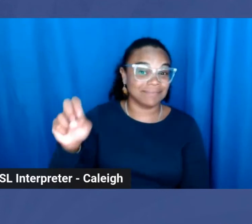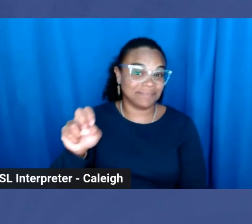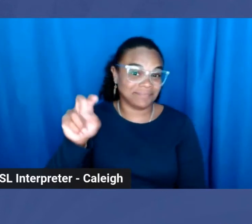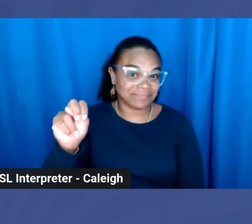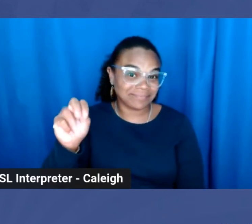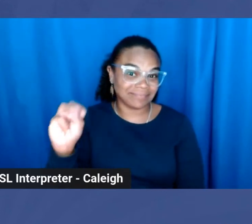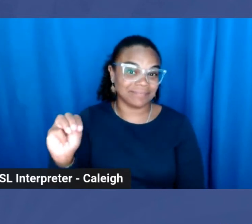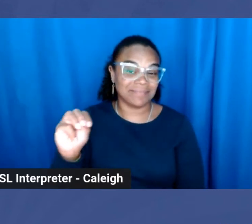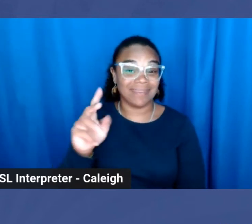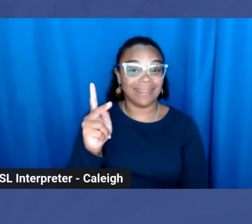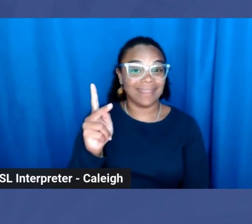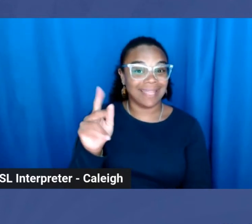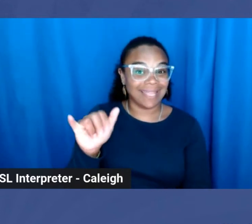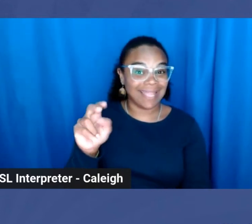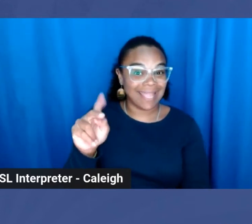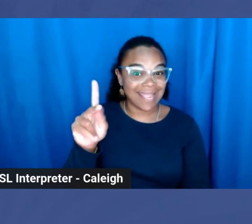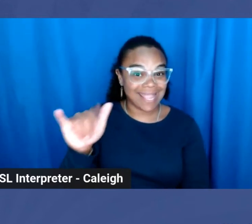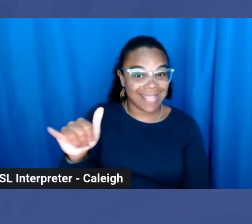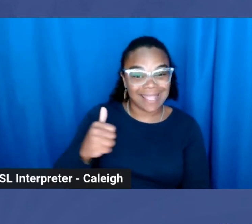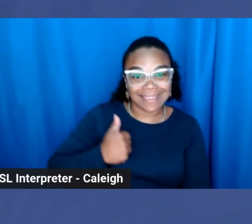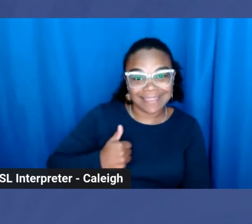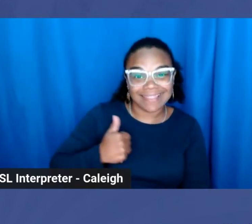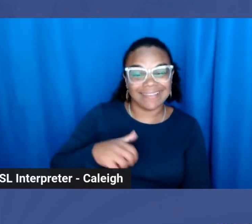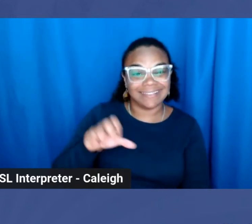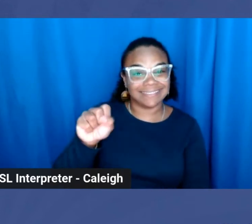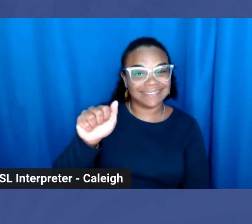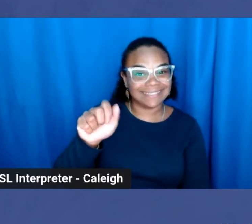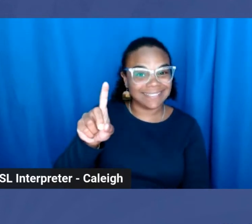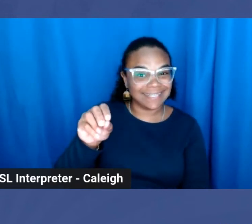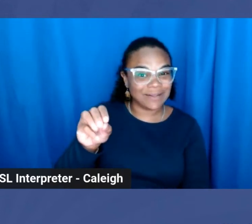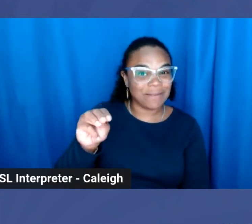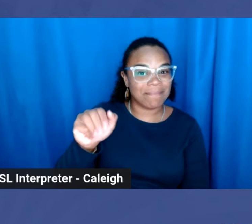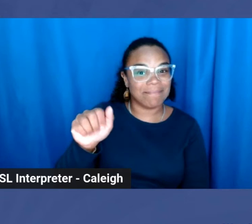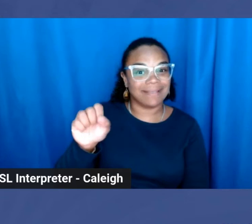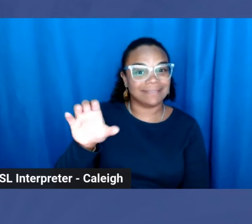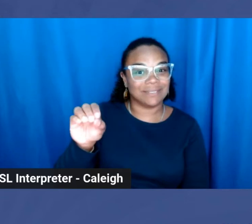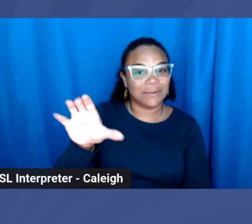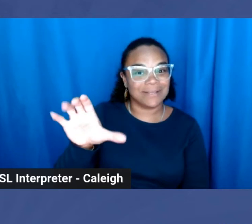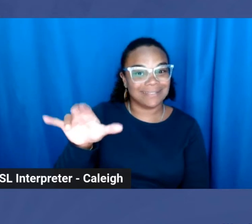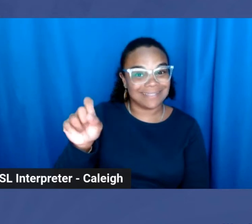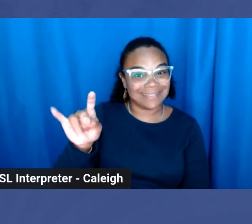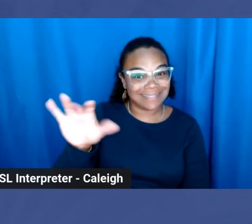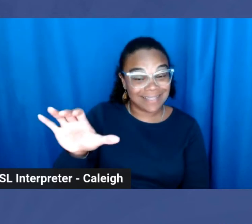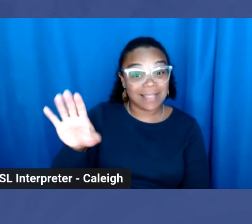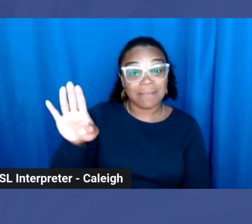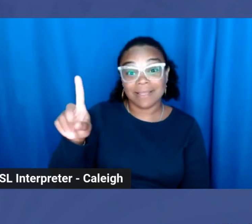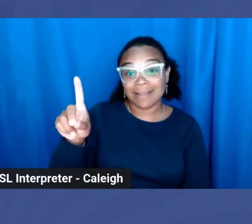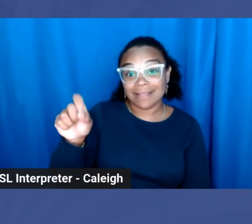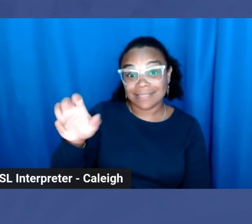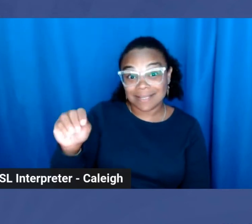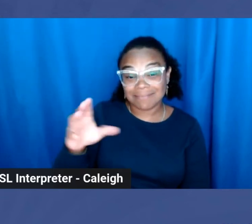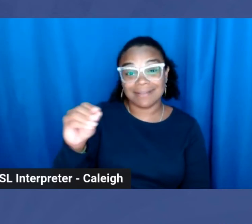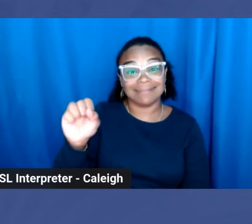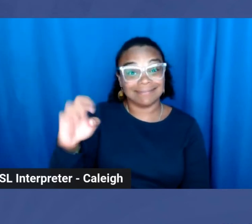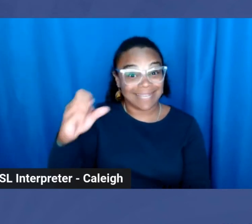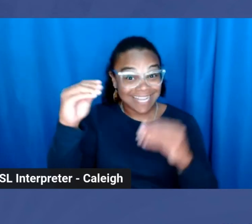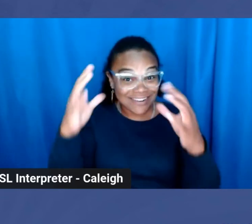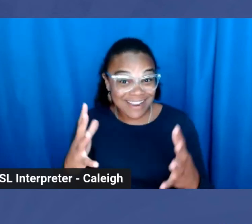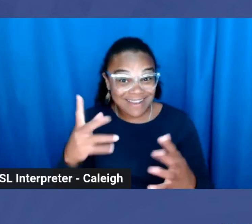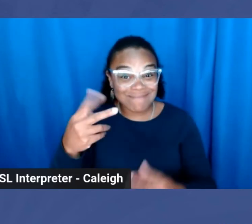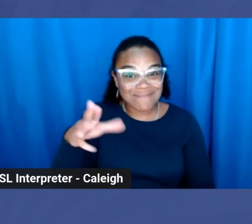-monogamous, kinky, leather, sadomasochistic, BDSM, and sex educator, pro